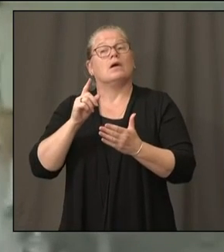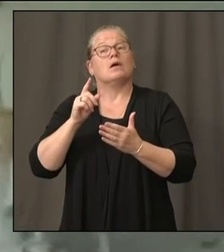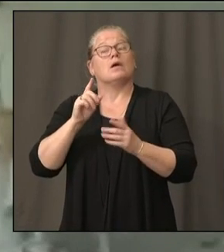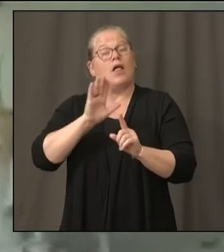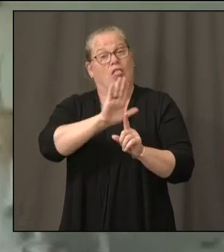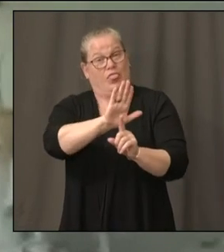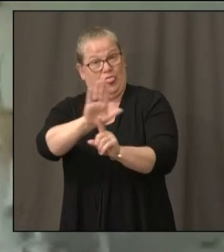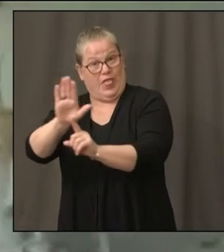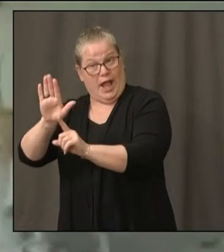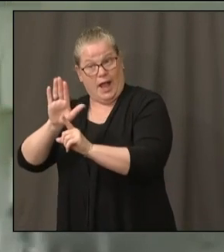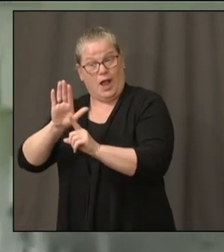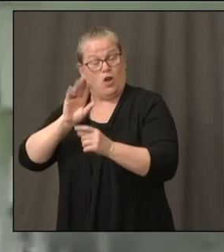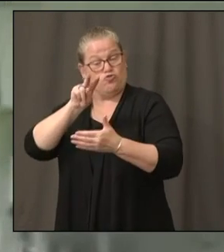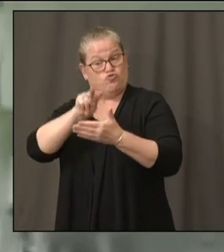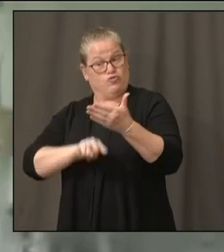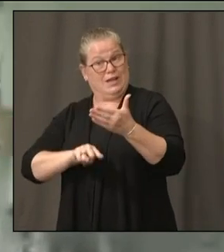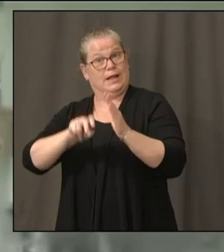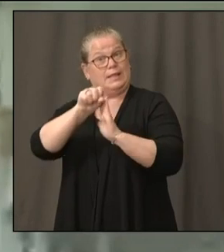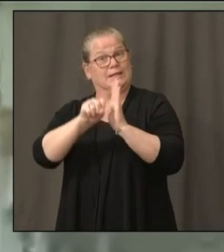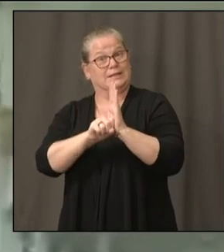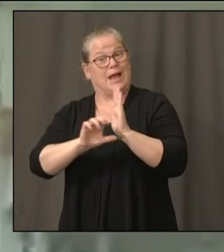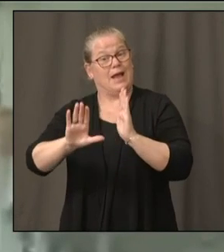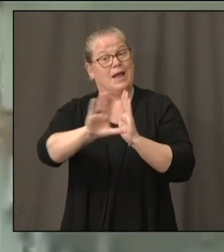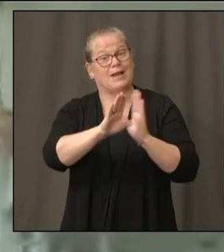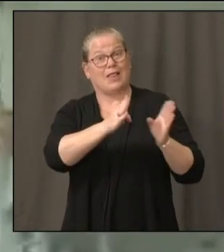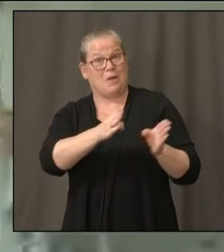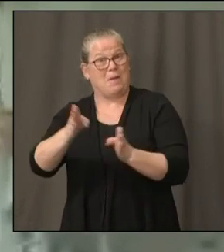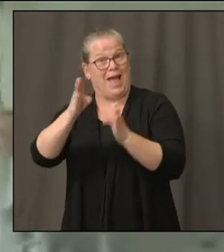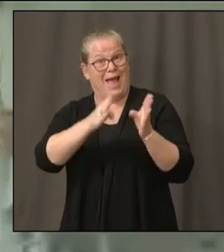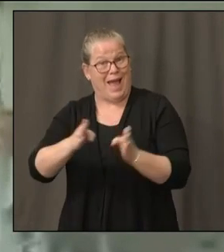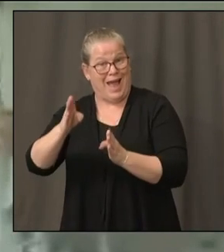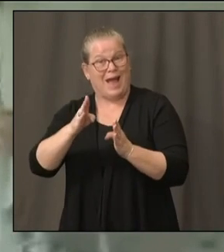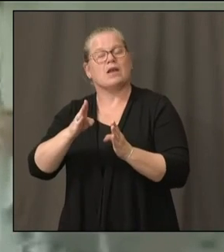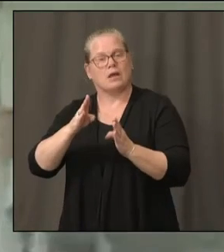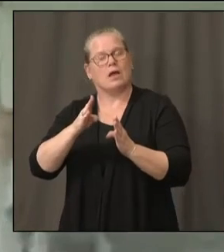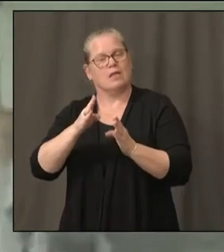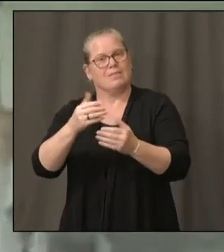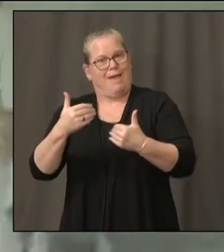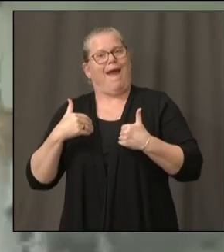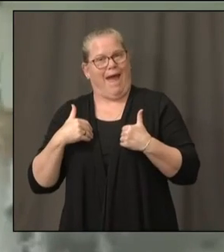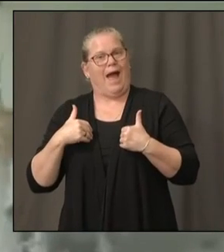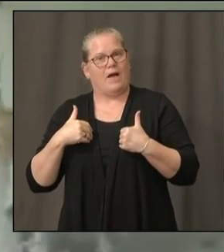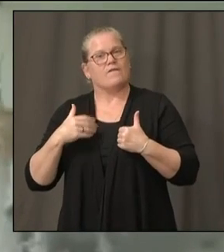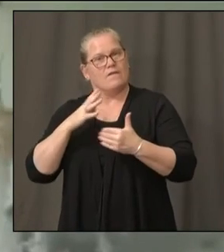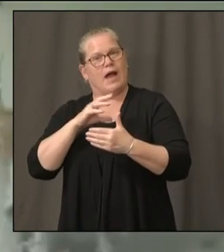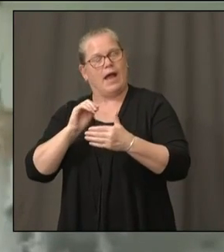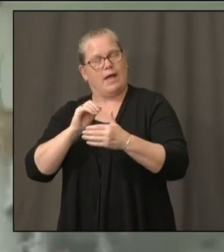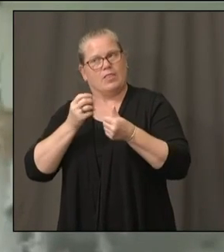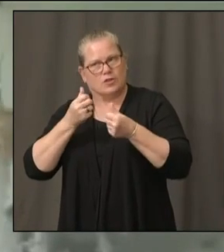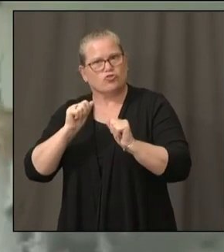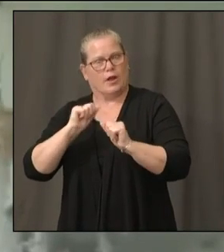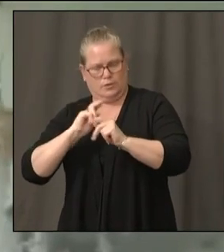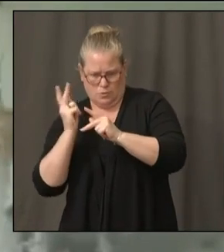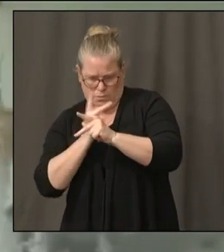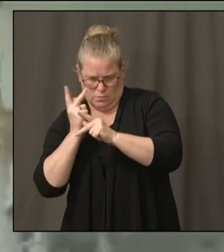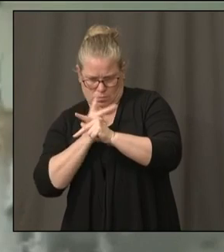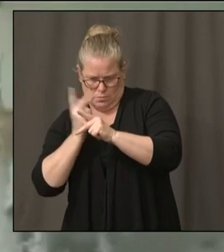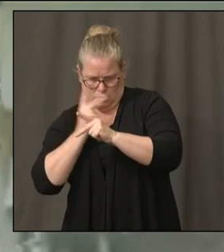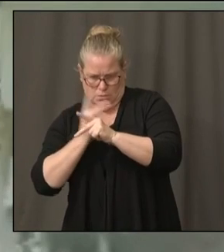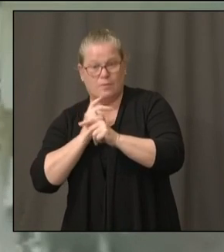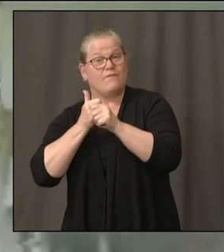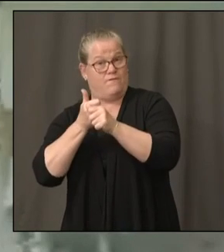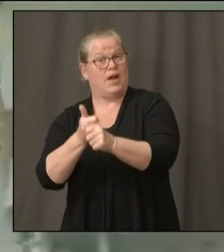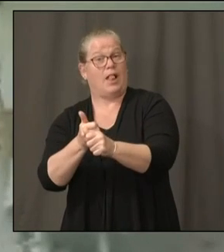plan, and they're taking it apart. They're beginning. We have three different options. We're hoping